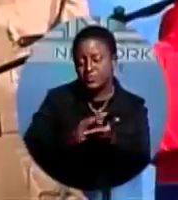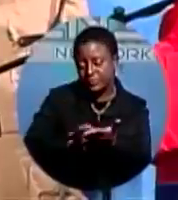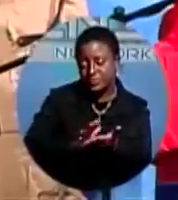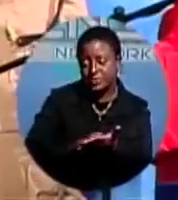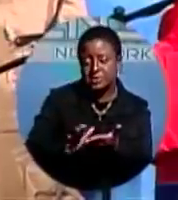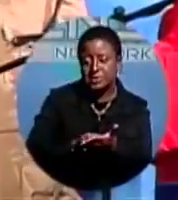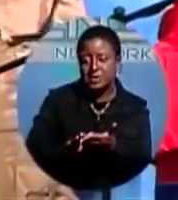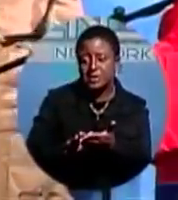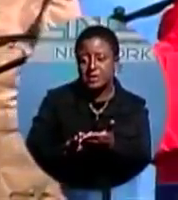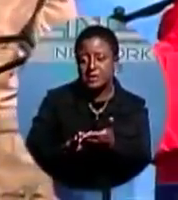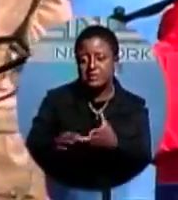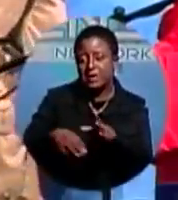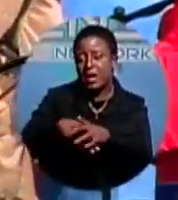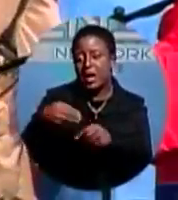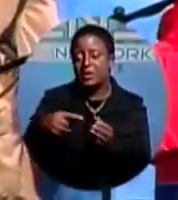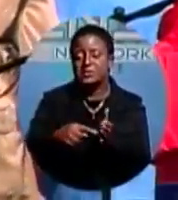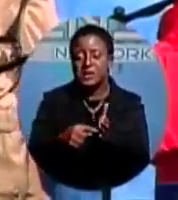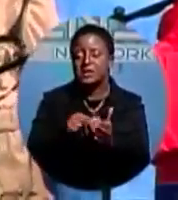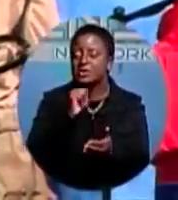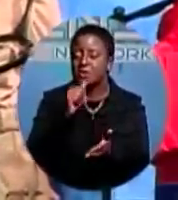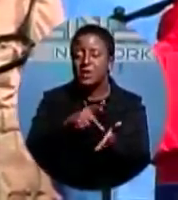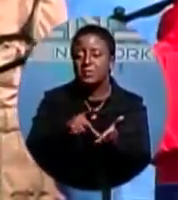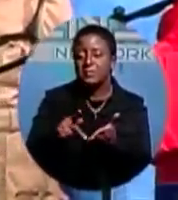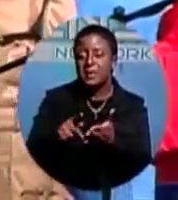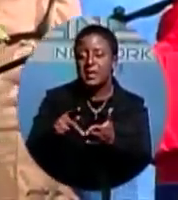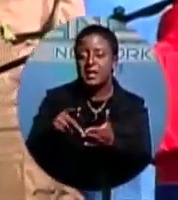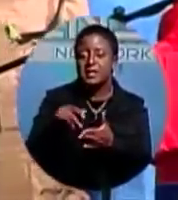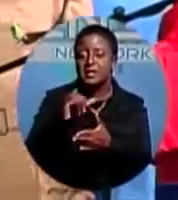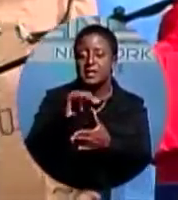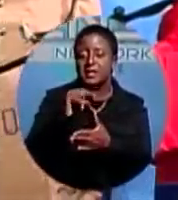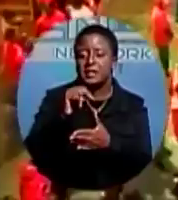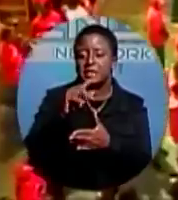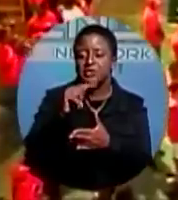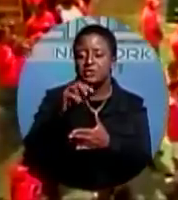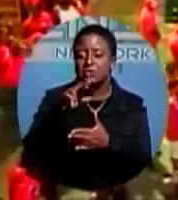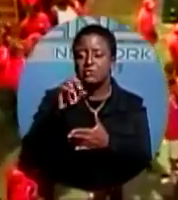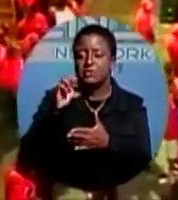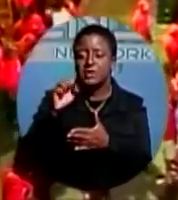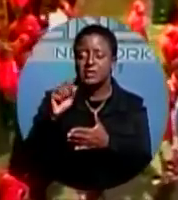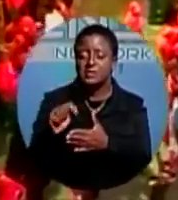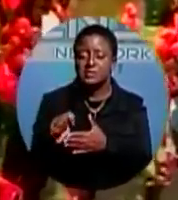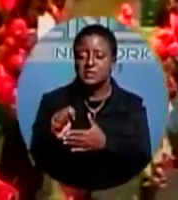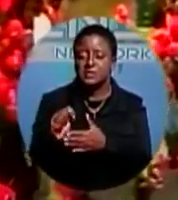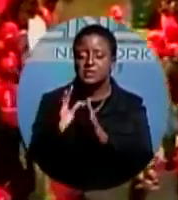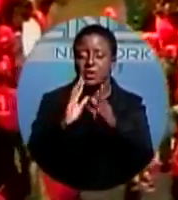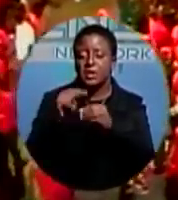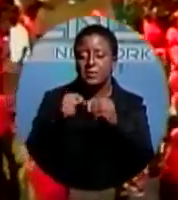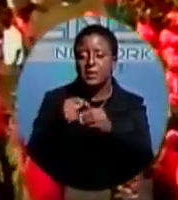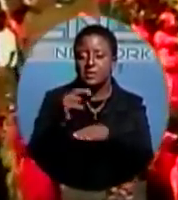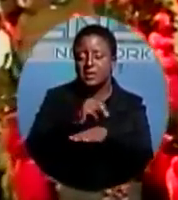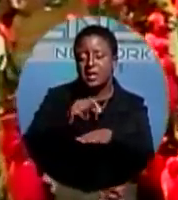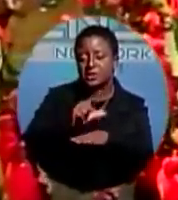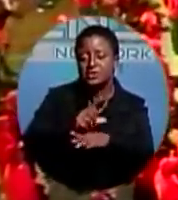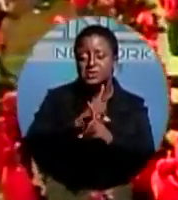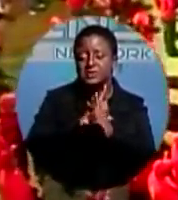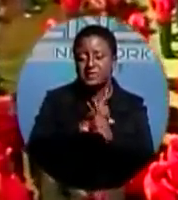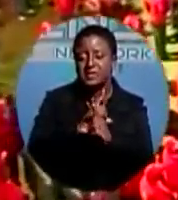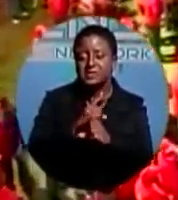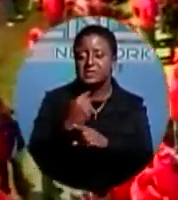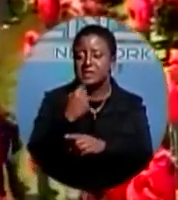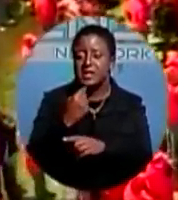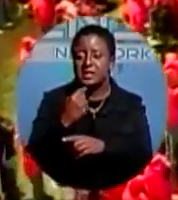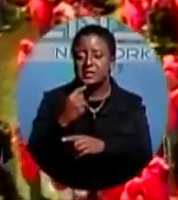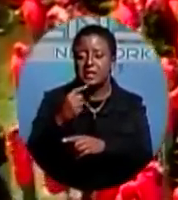portion of the outstanding unpaid interest. Speaking on the matter of national defense, Mr. Ingram suggests the PLP has copied the FNM's plan.